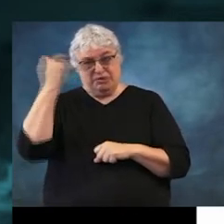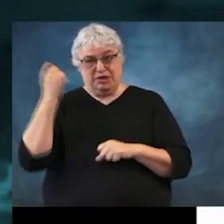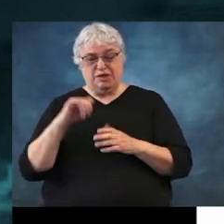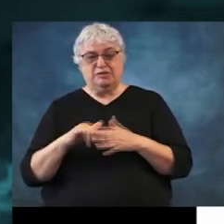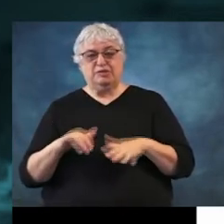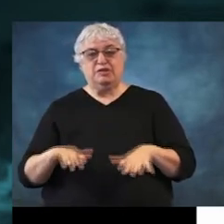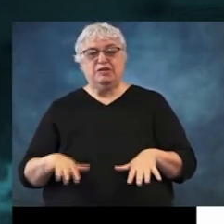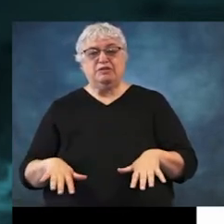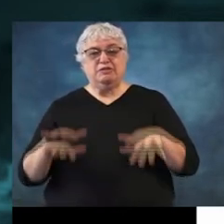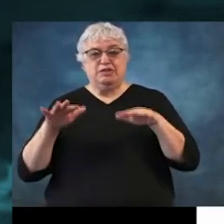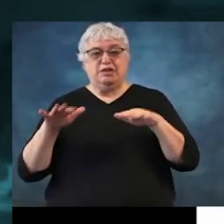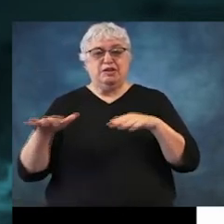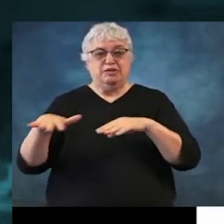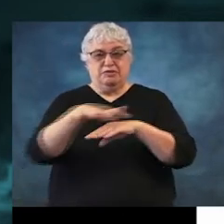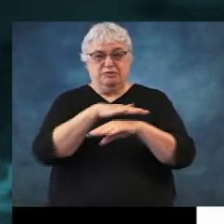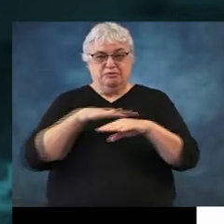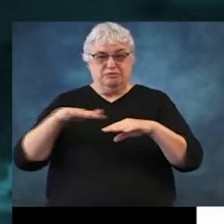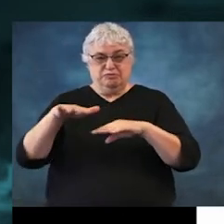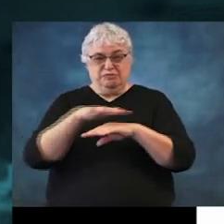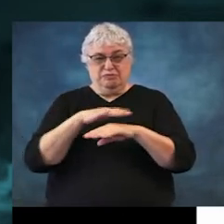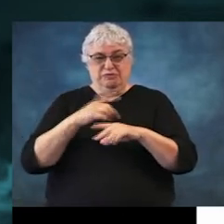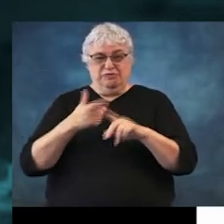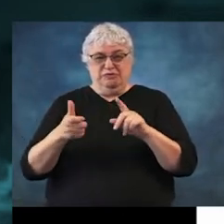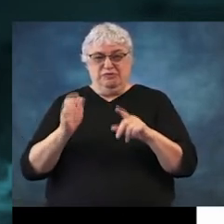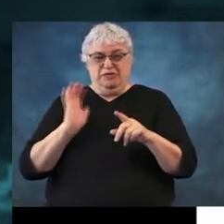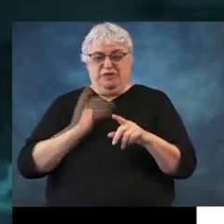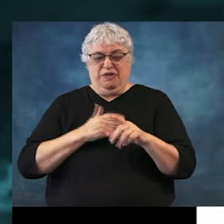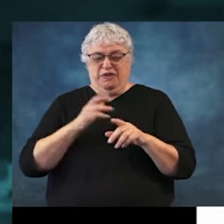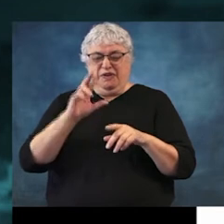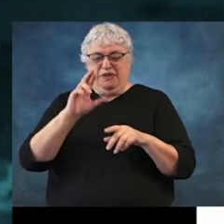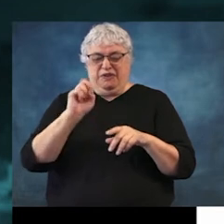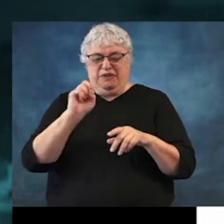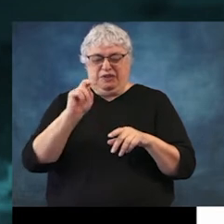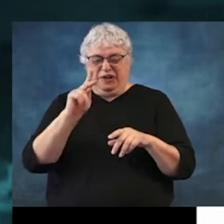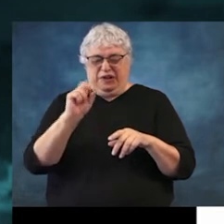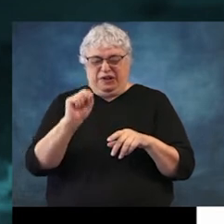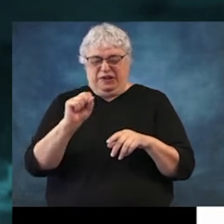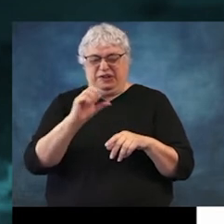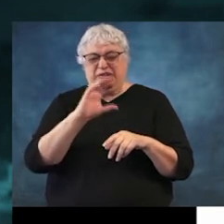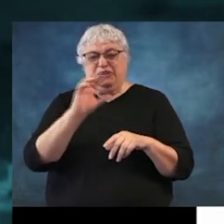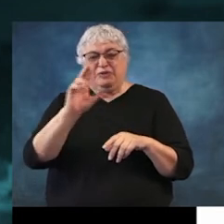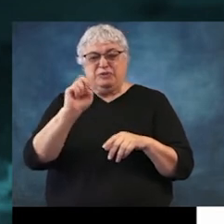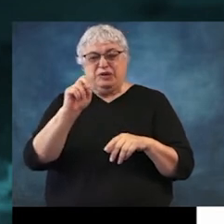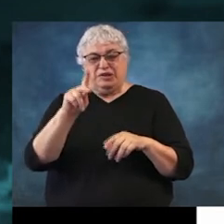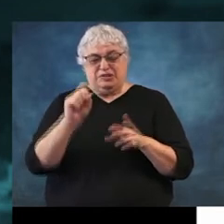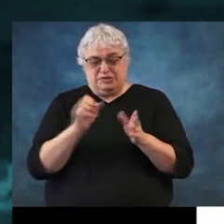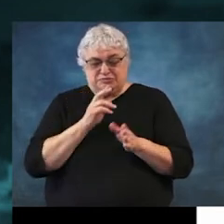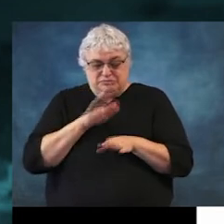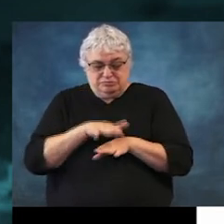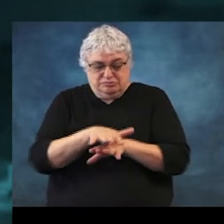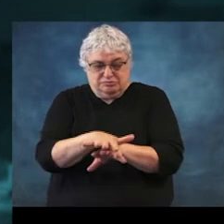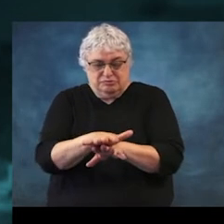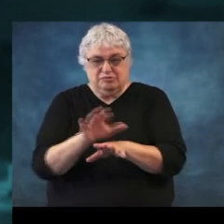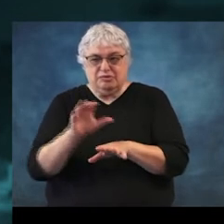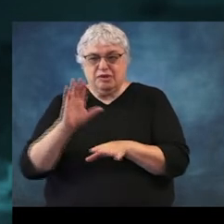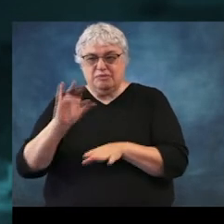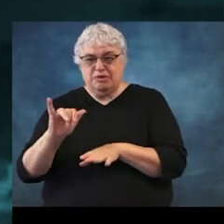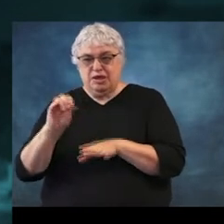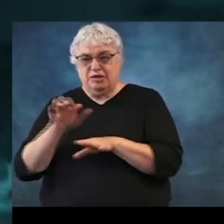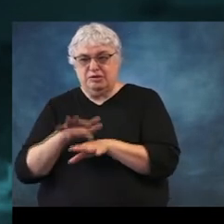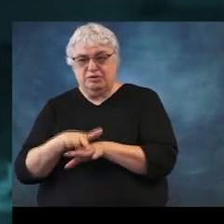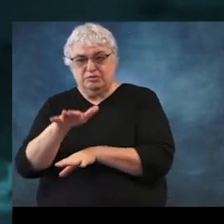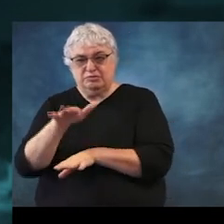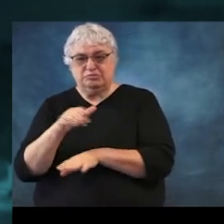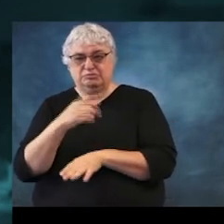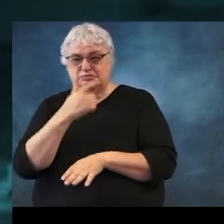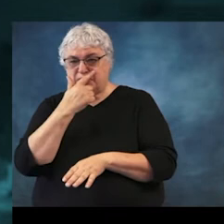these floodplains are only from our creeks and bayous. So this only shows flooding from creeks and bayous. But we